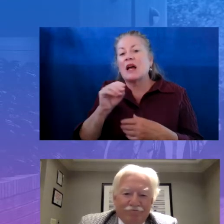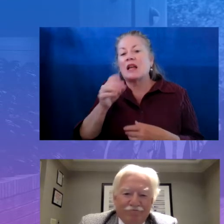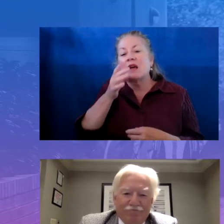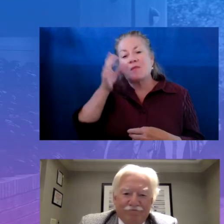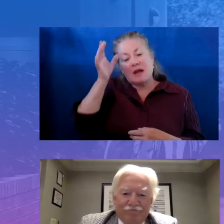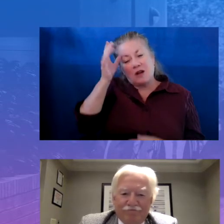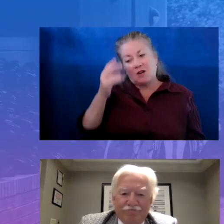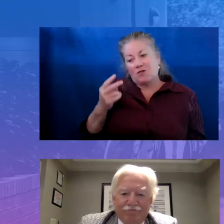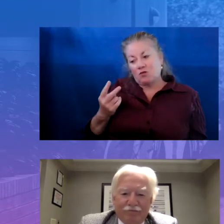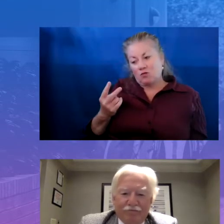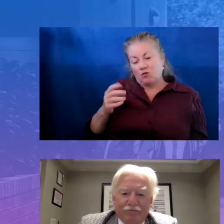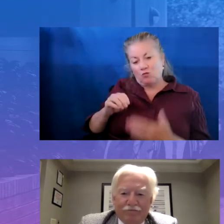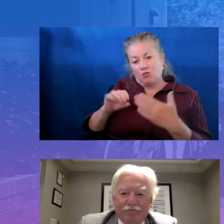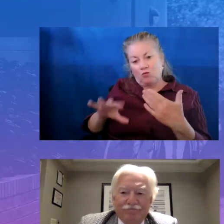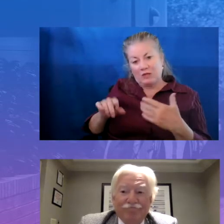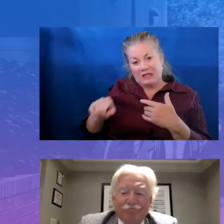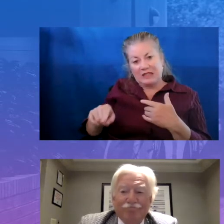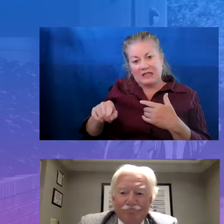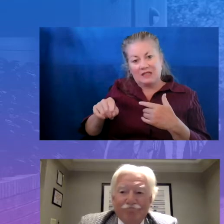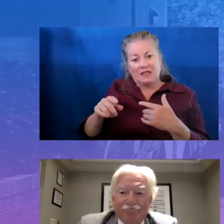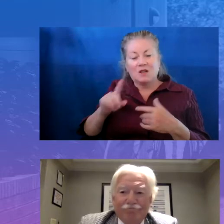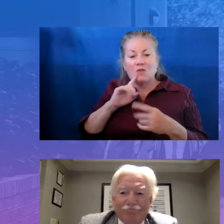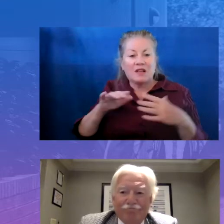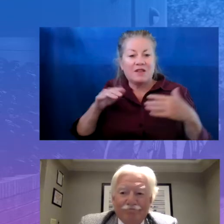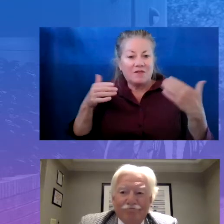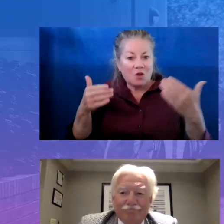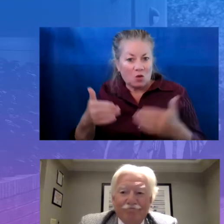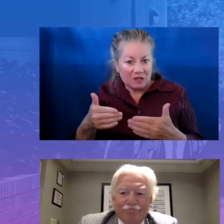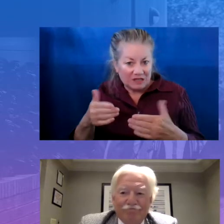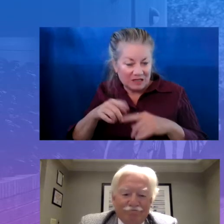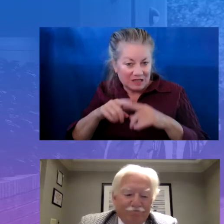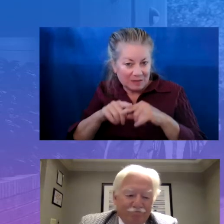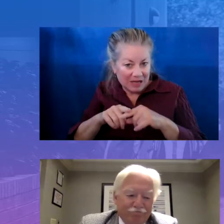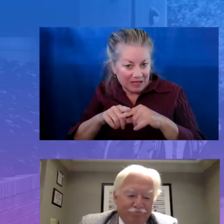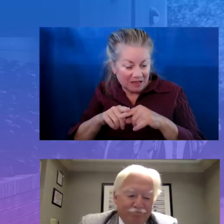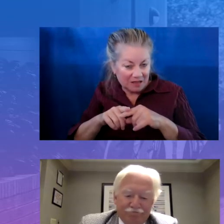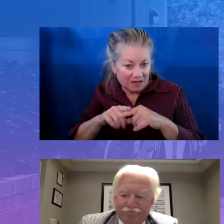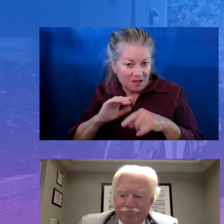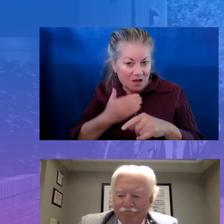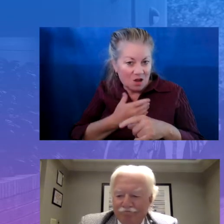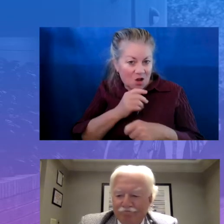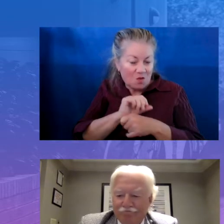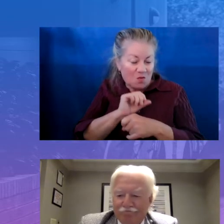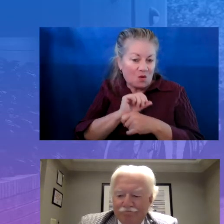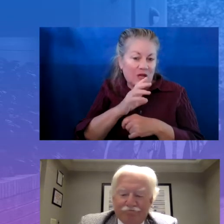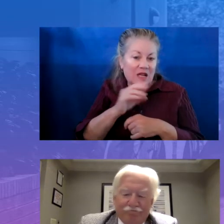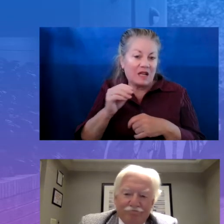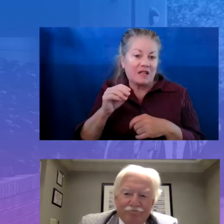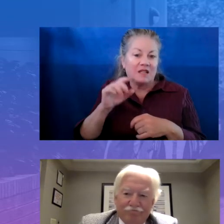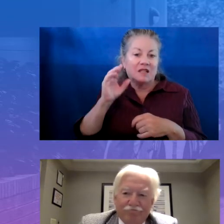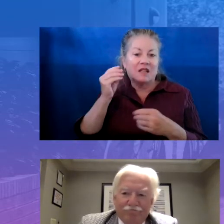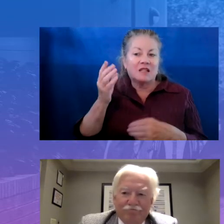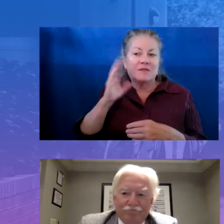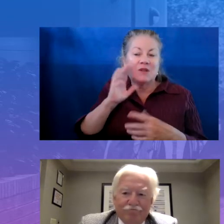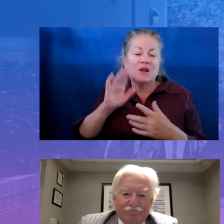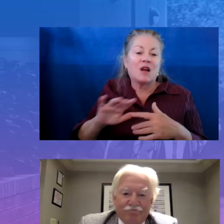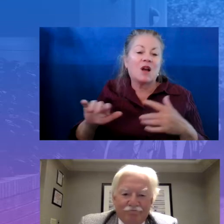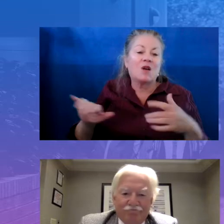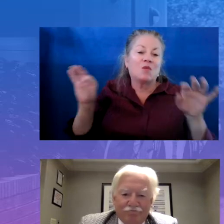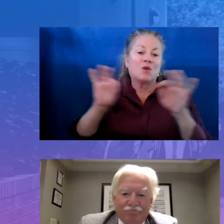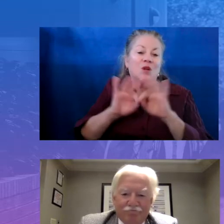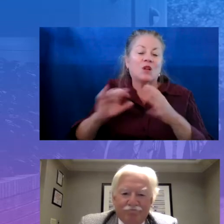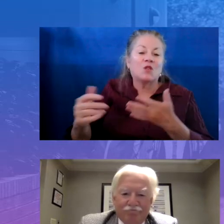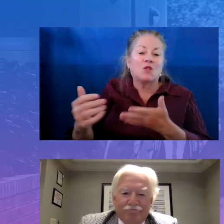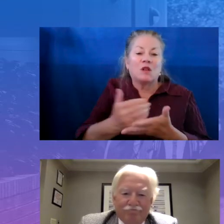focus my lens depending on our work and lets me know how important collective impact is for our